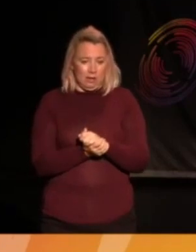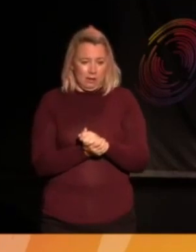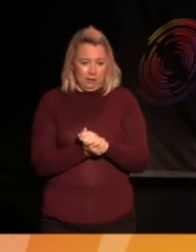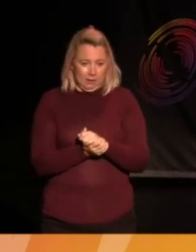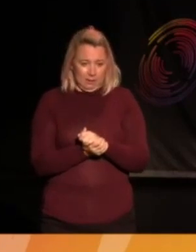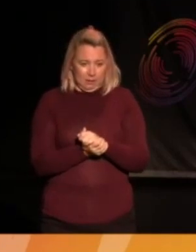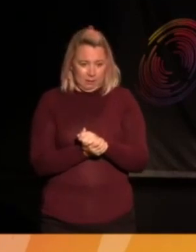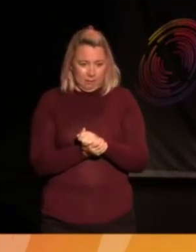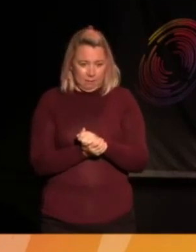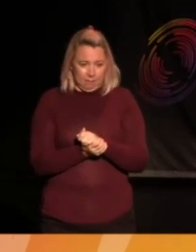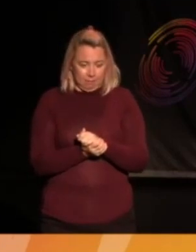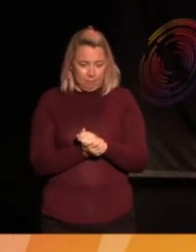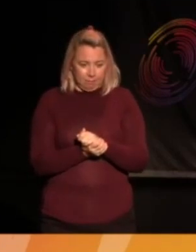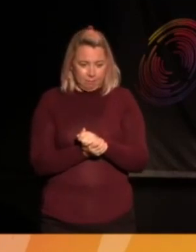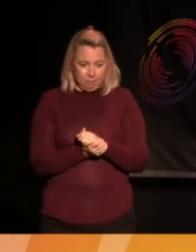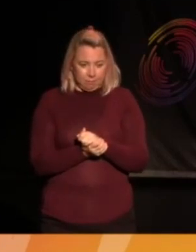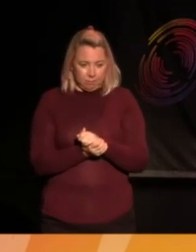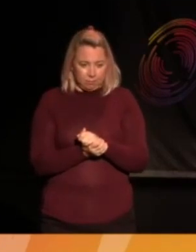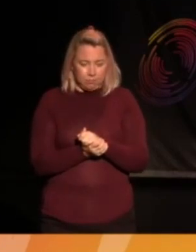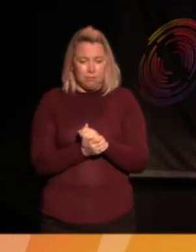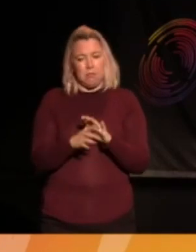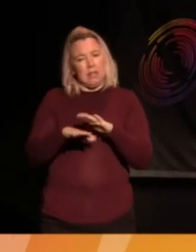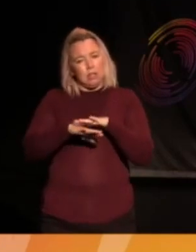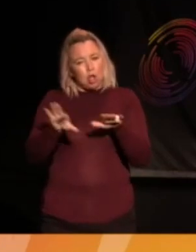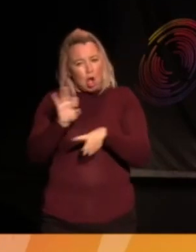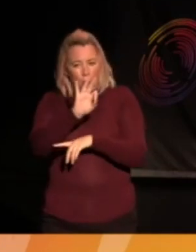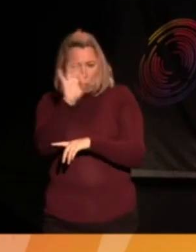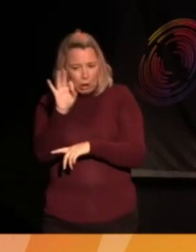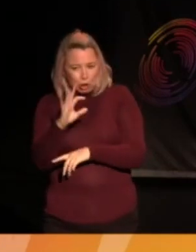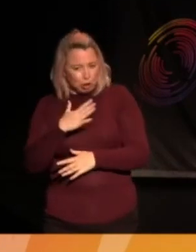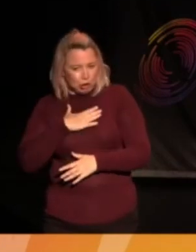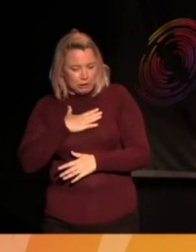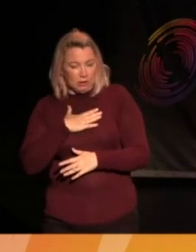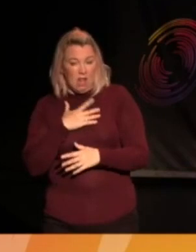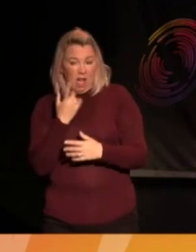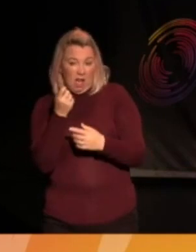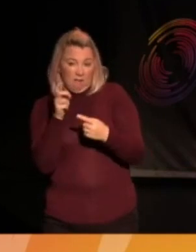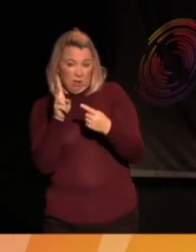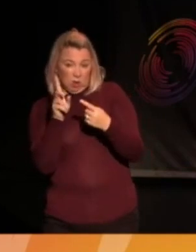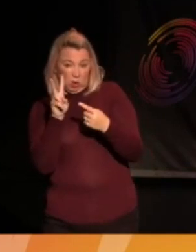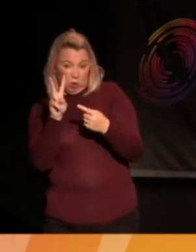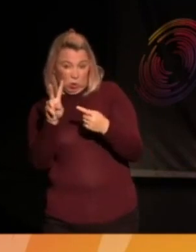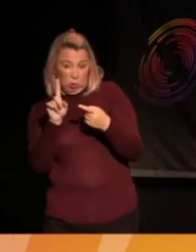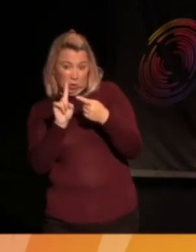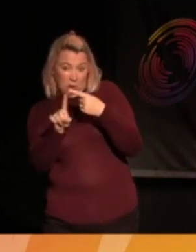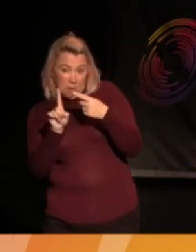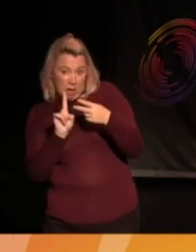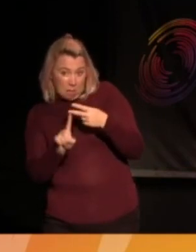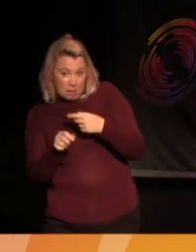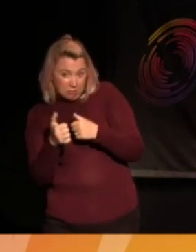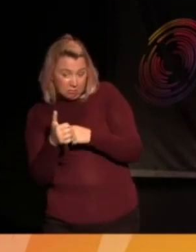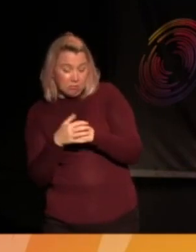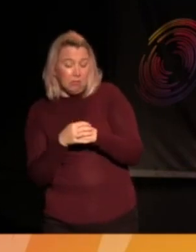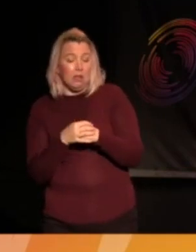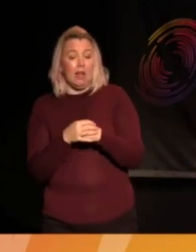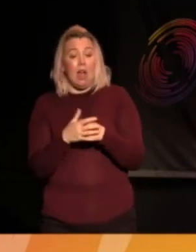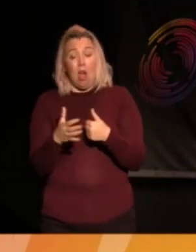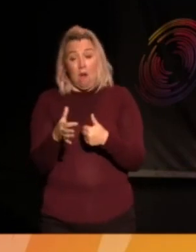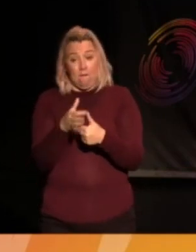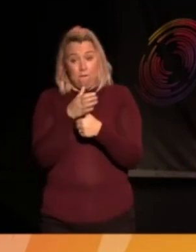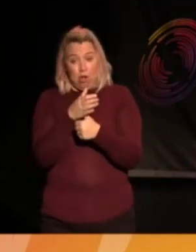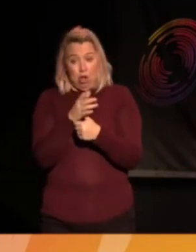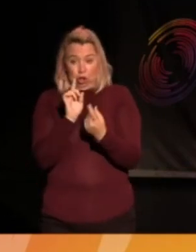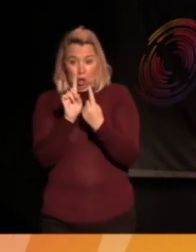Thank you. It's not exactly a question, but just two comments on what's been said. The first one